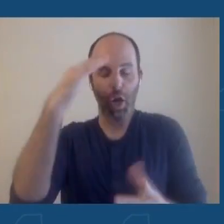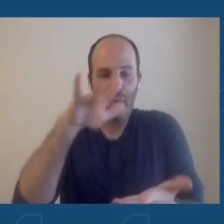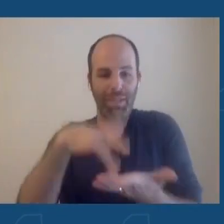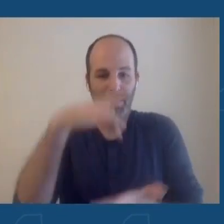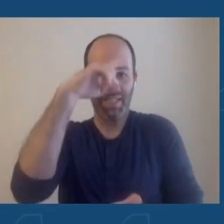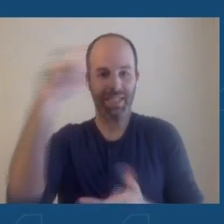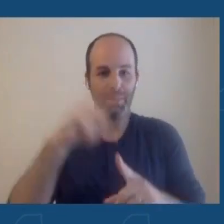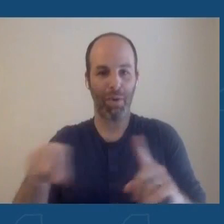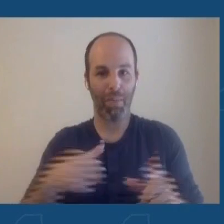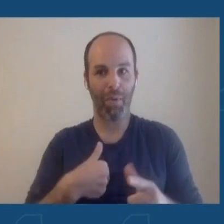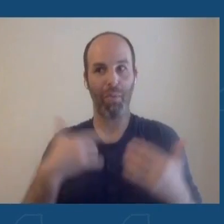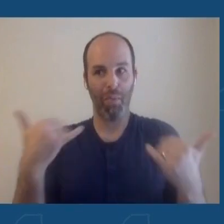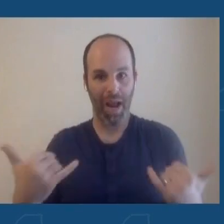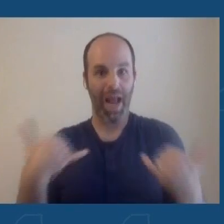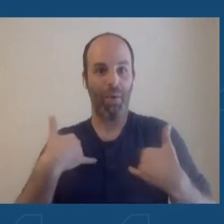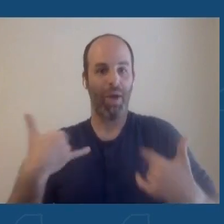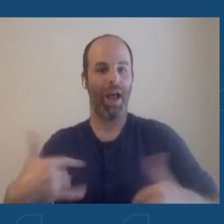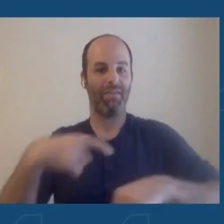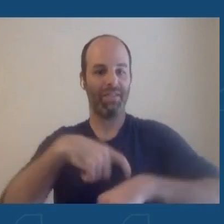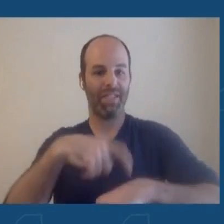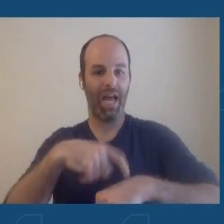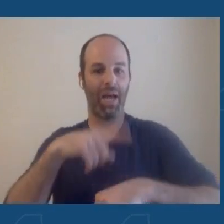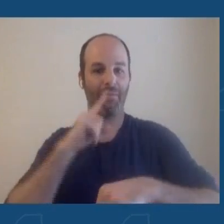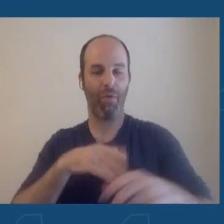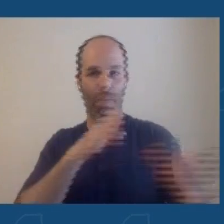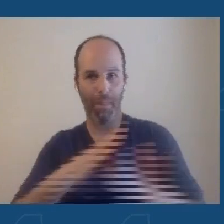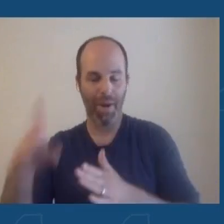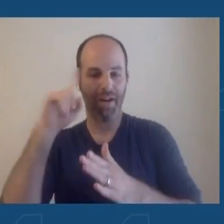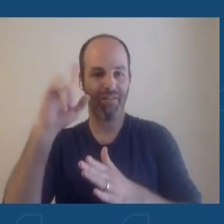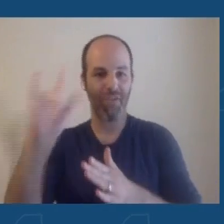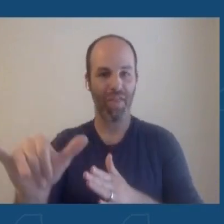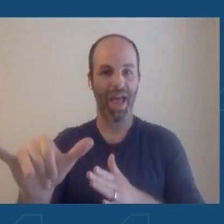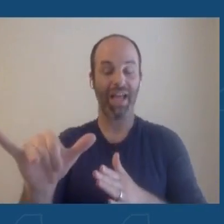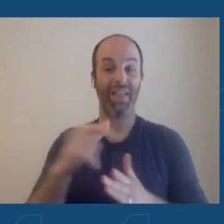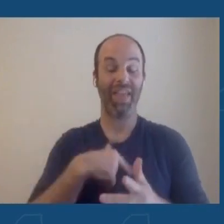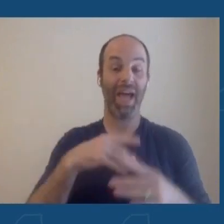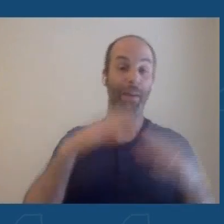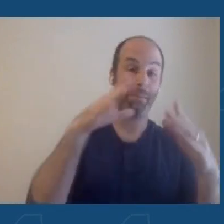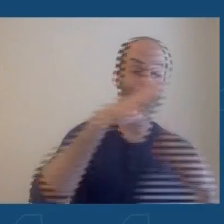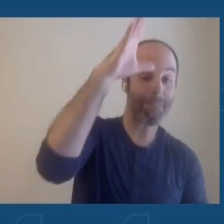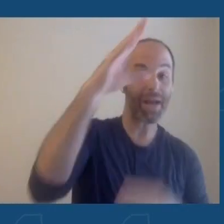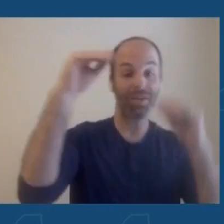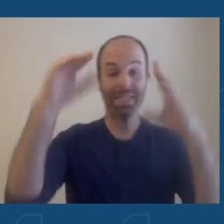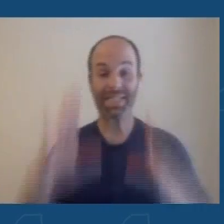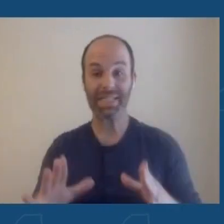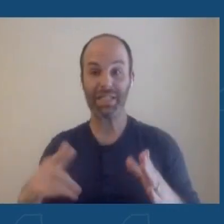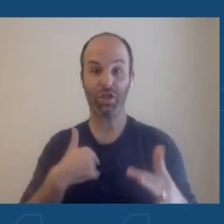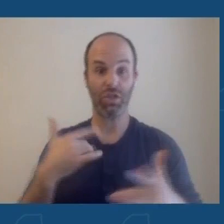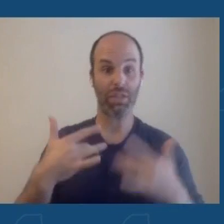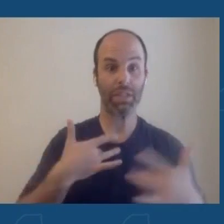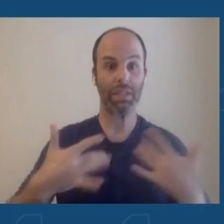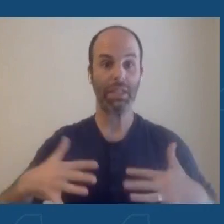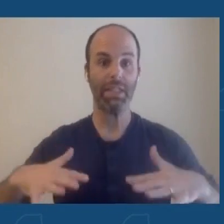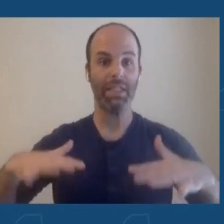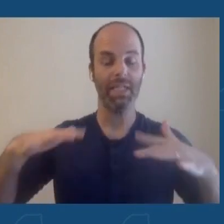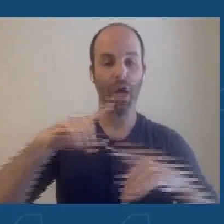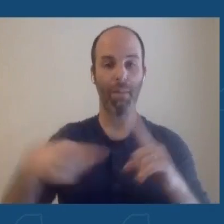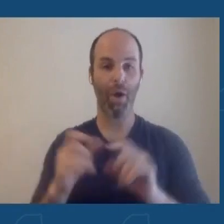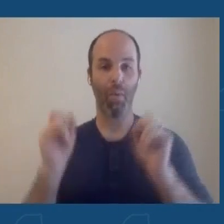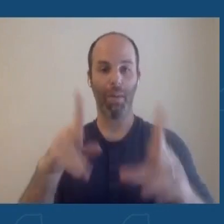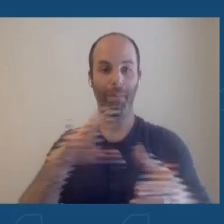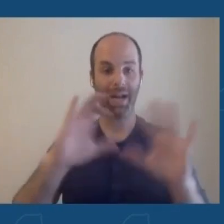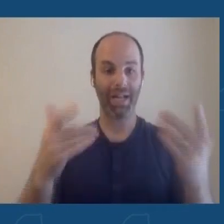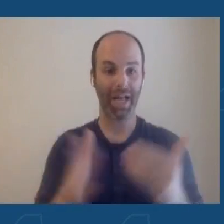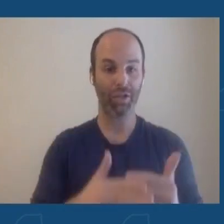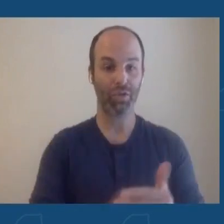to prepare for the inevitability, which is parents and teachers being anxious about going back into the classroom again. So parents, we have a return